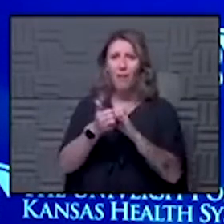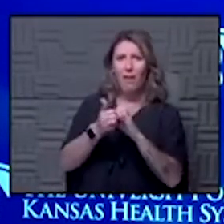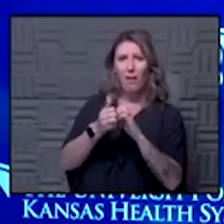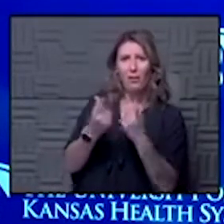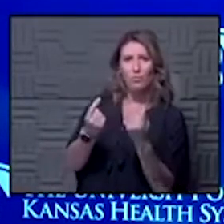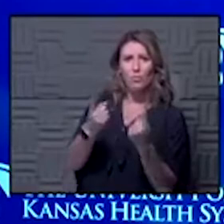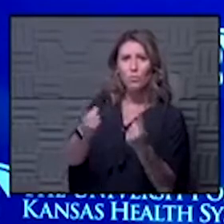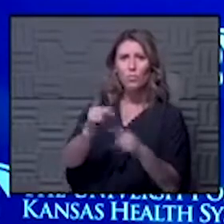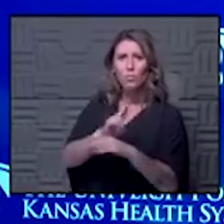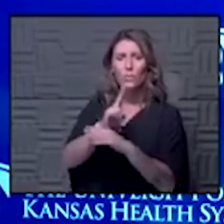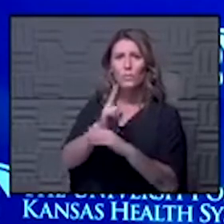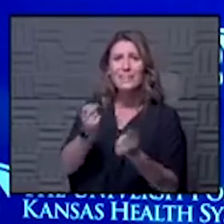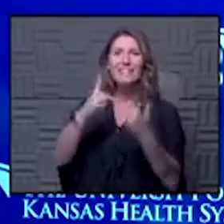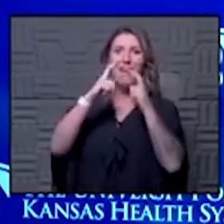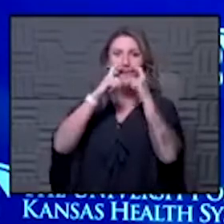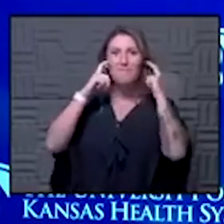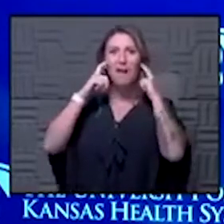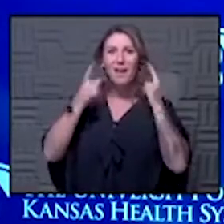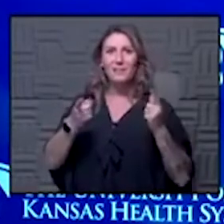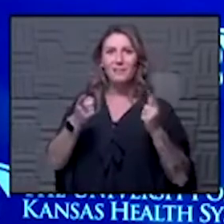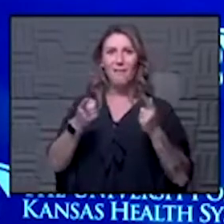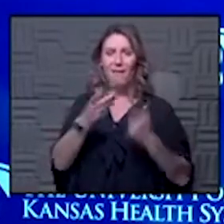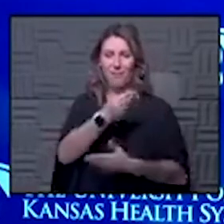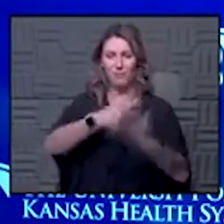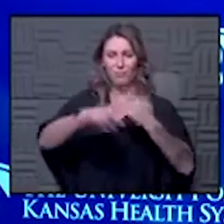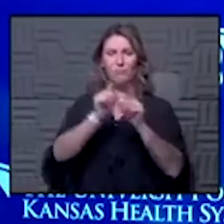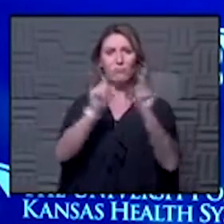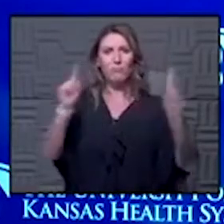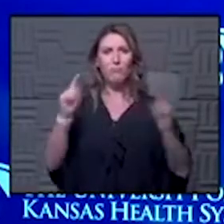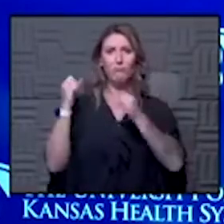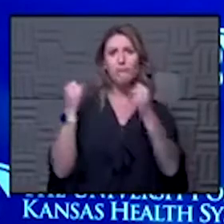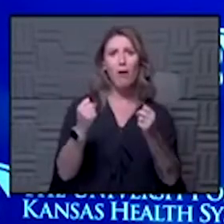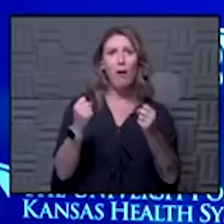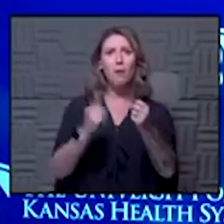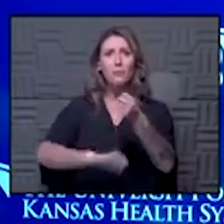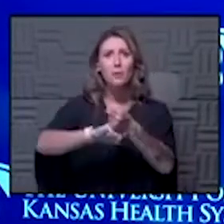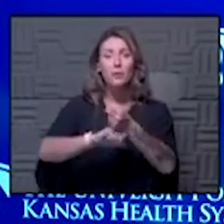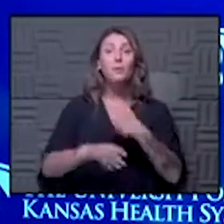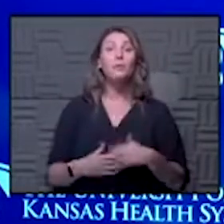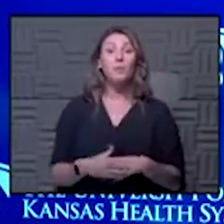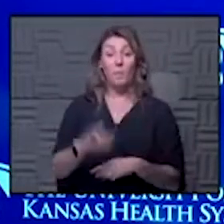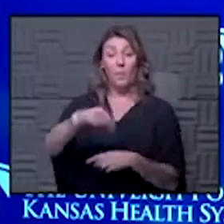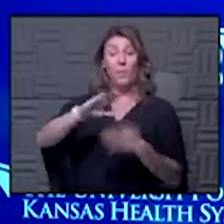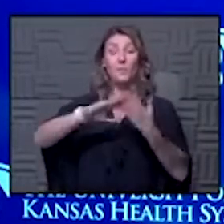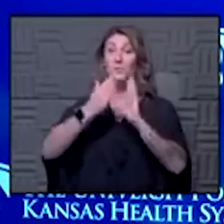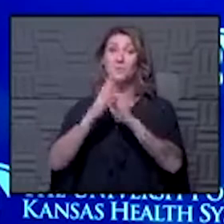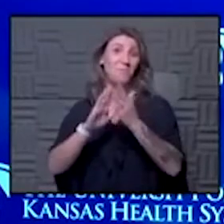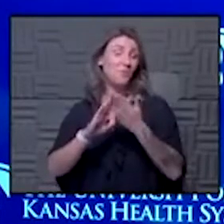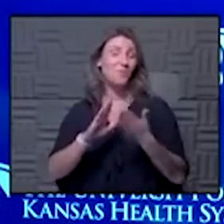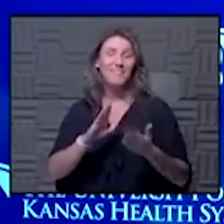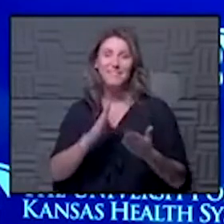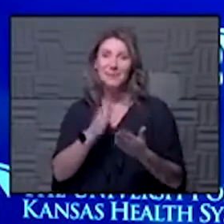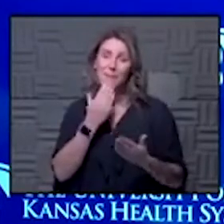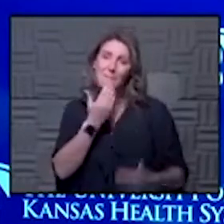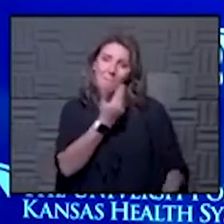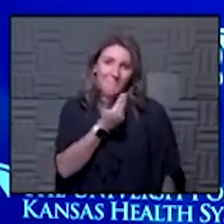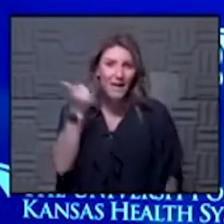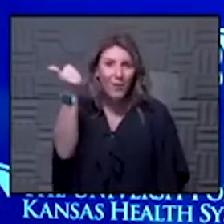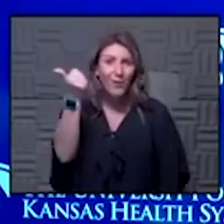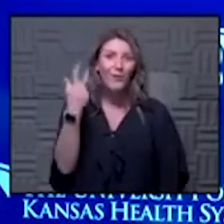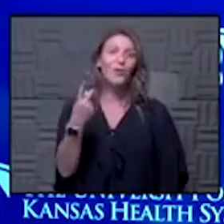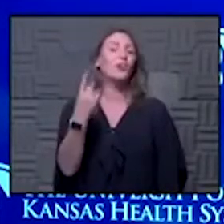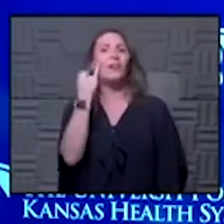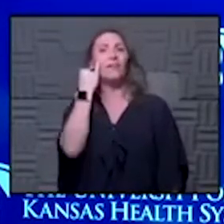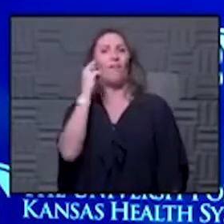where they wear a lot of masks and where social distancing is strong and the answer is those communities are doing much better if it was